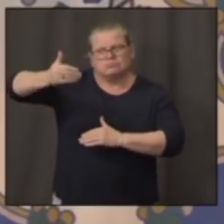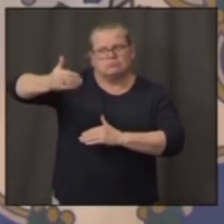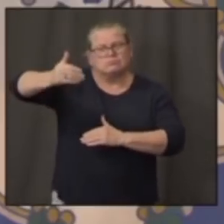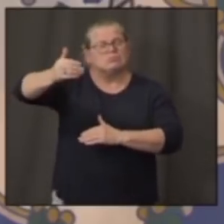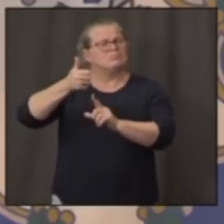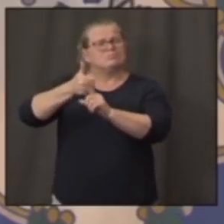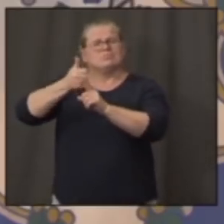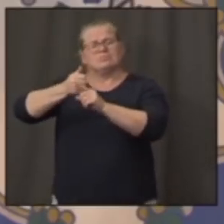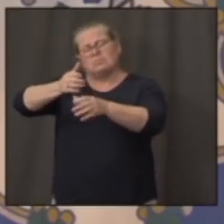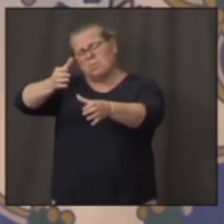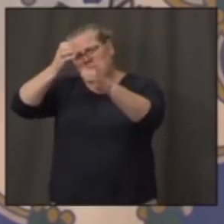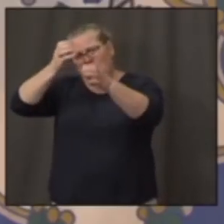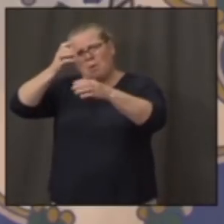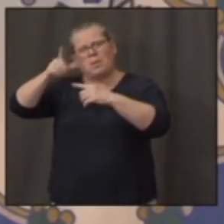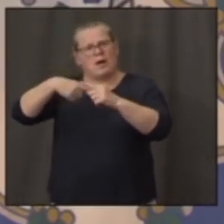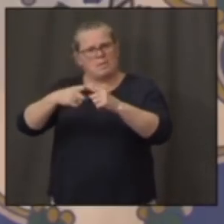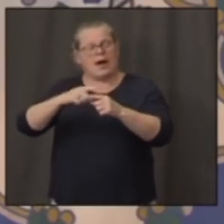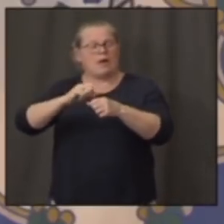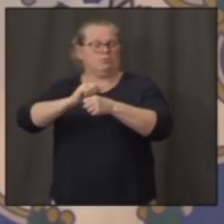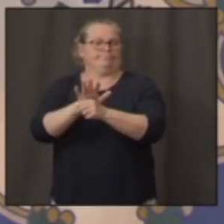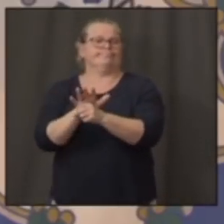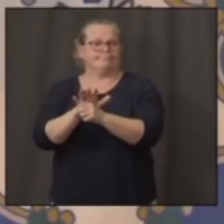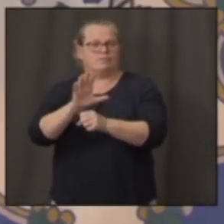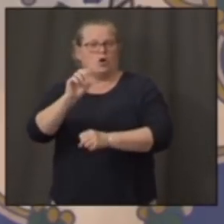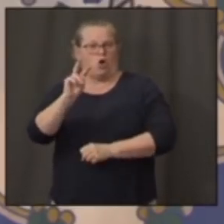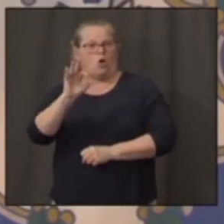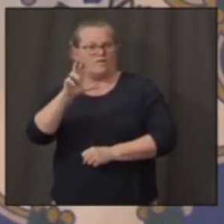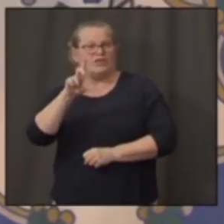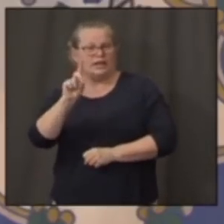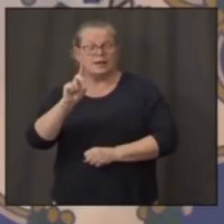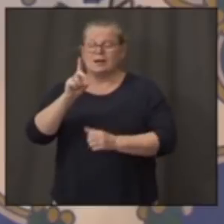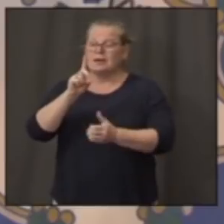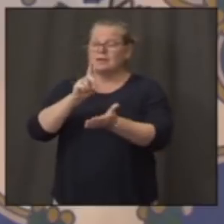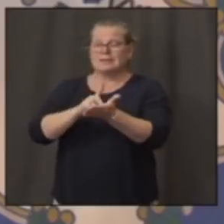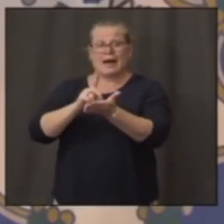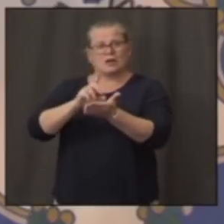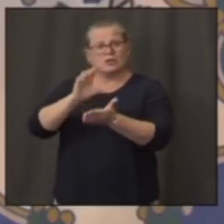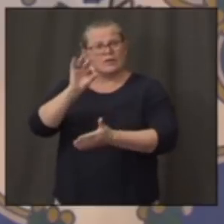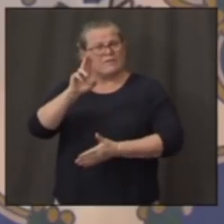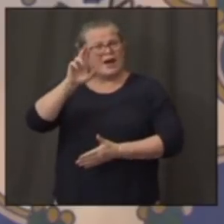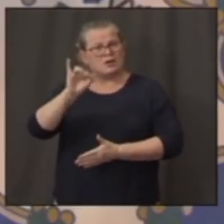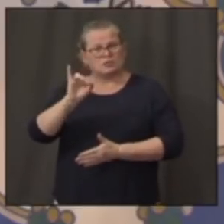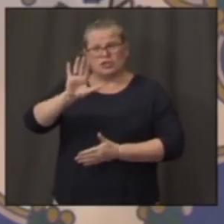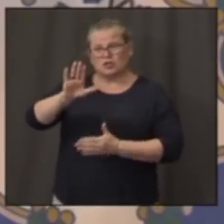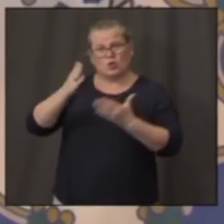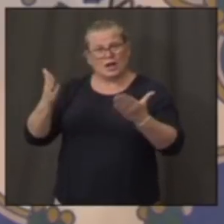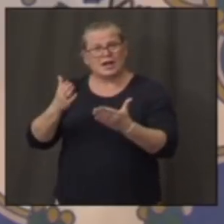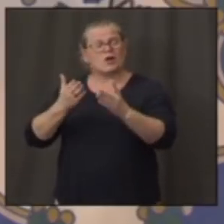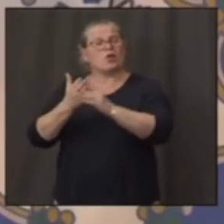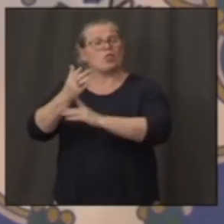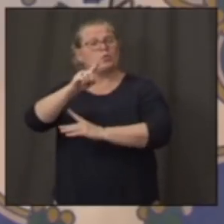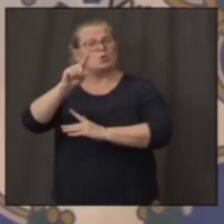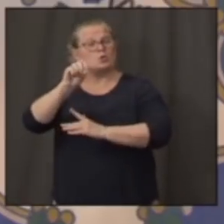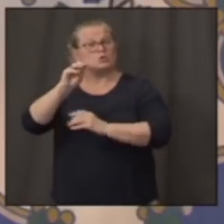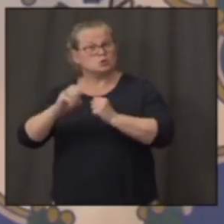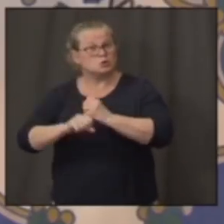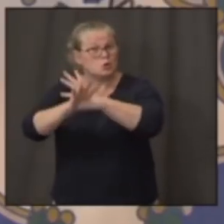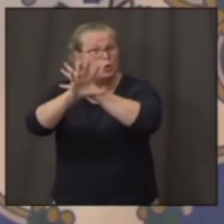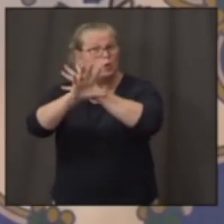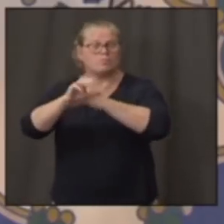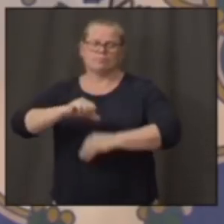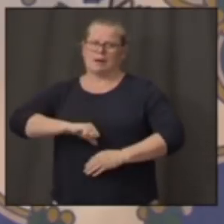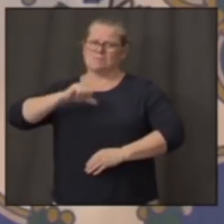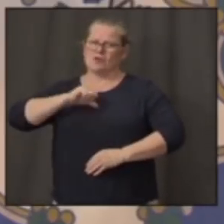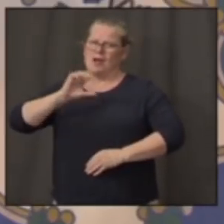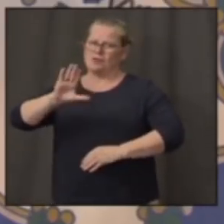it comes to COVID. Dr. Fauci, I'm so proud that you're here via Zoom to tell us a little bit about what you see